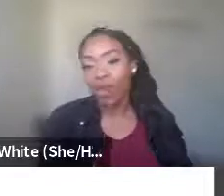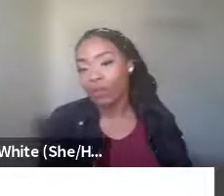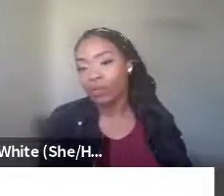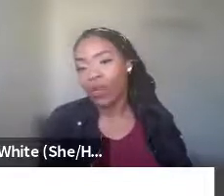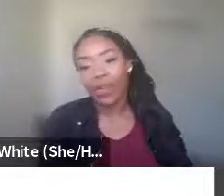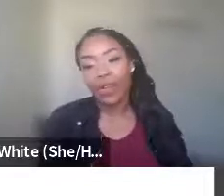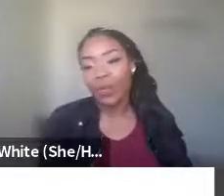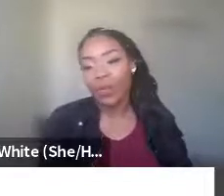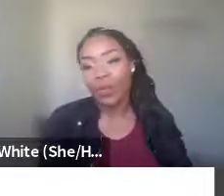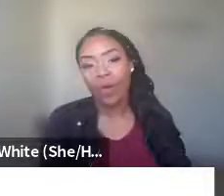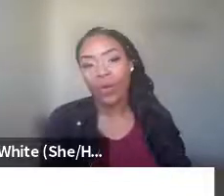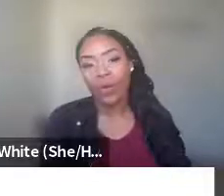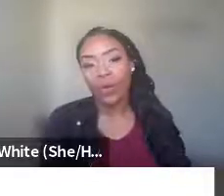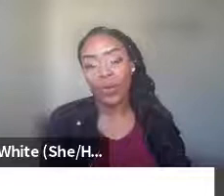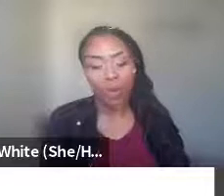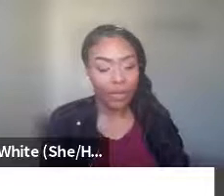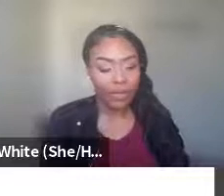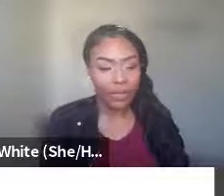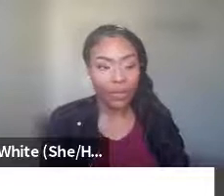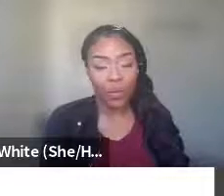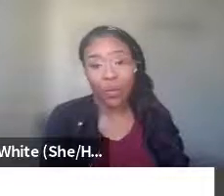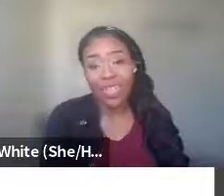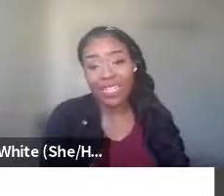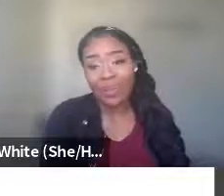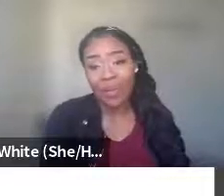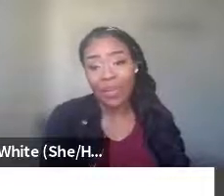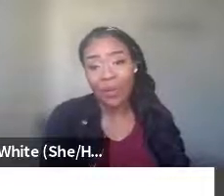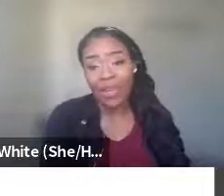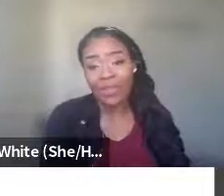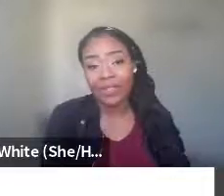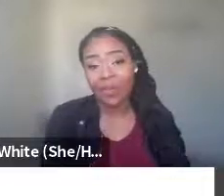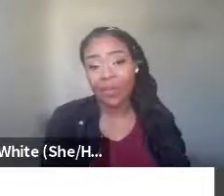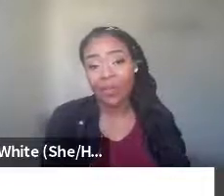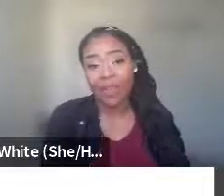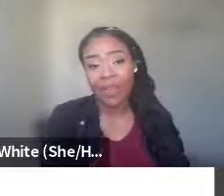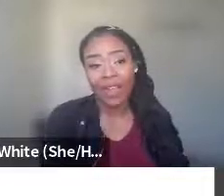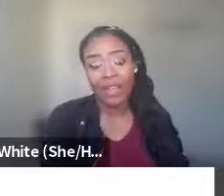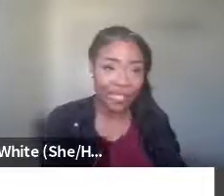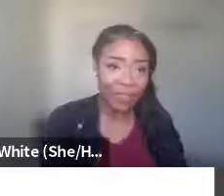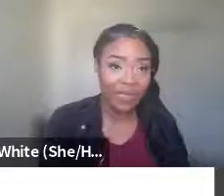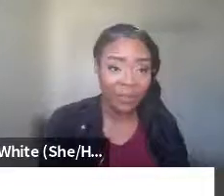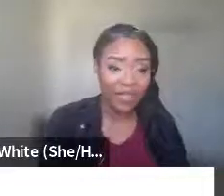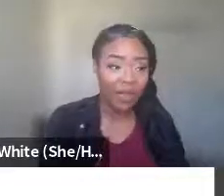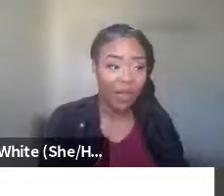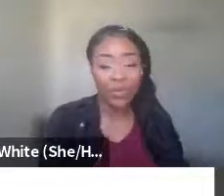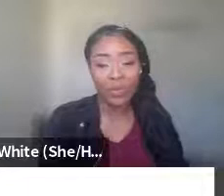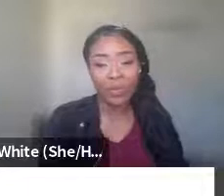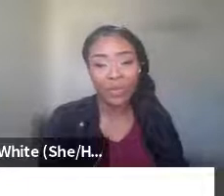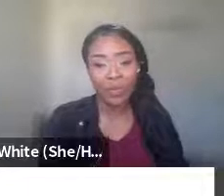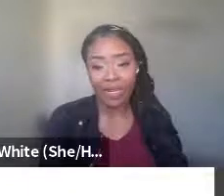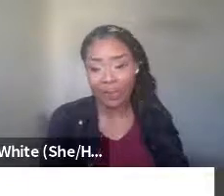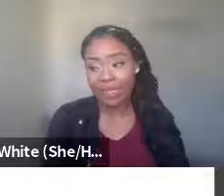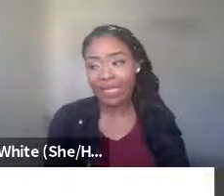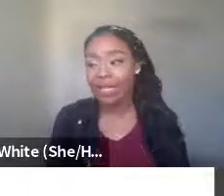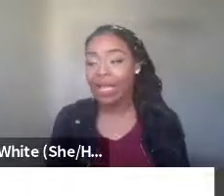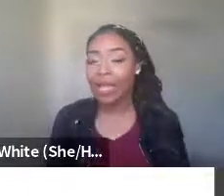It's normal. We're going to go to people who we want to, who we identify with, right? And so someone I find as similar to myself or who's been